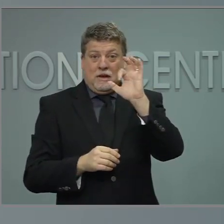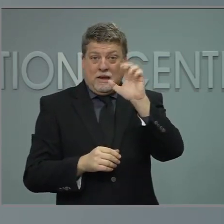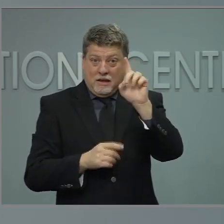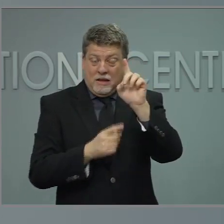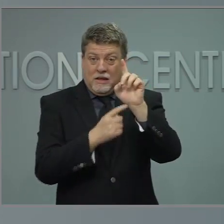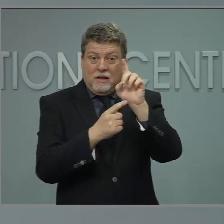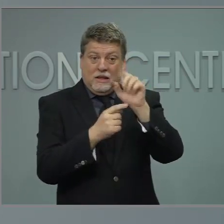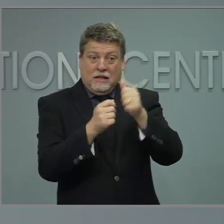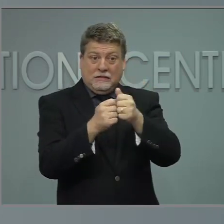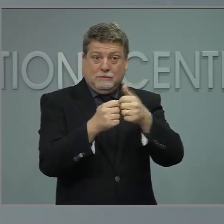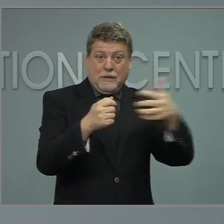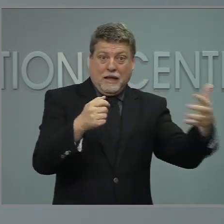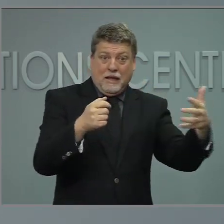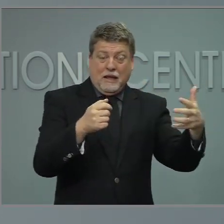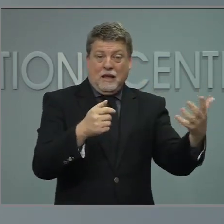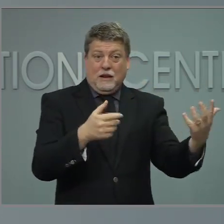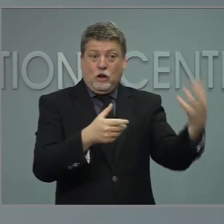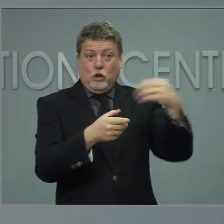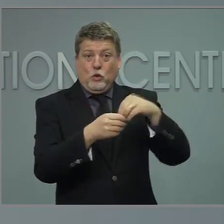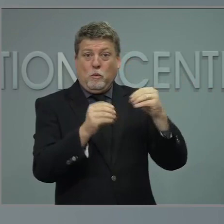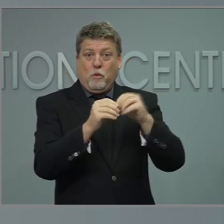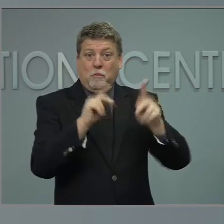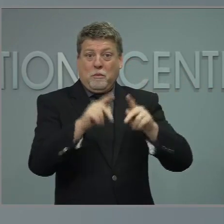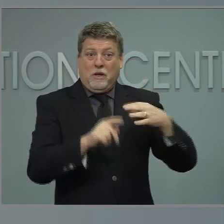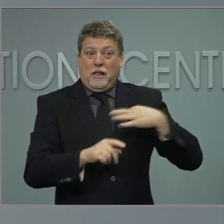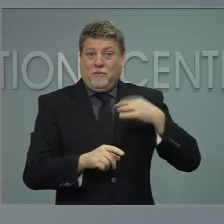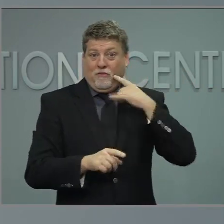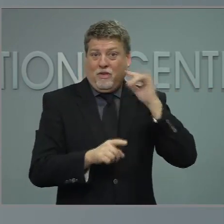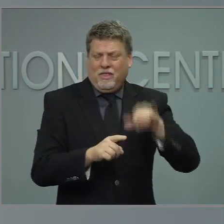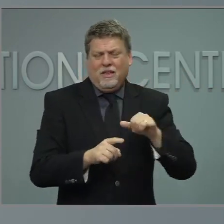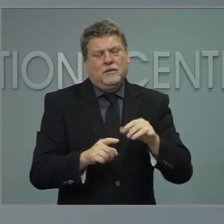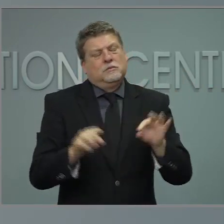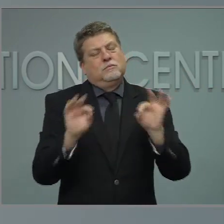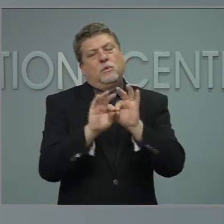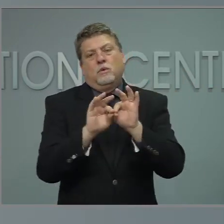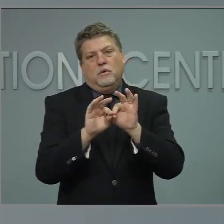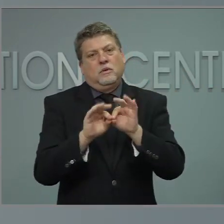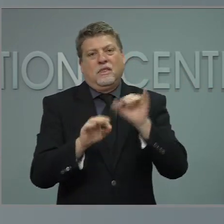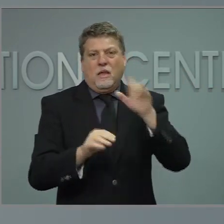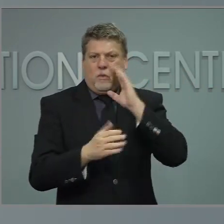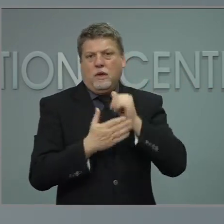legislative leaders that we want to put everything on the table, and we hope that